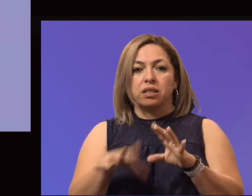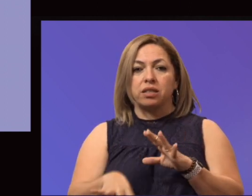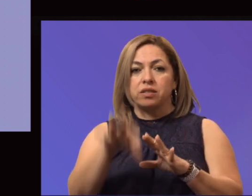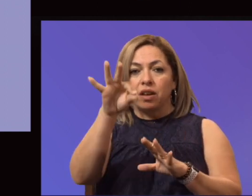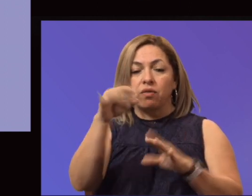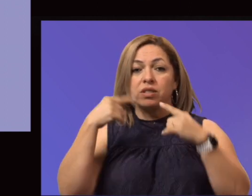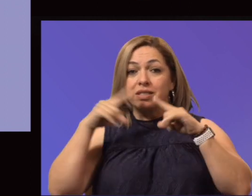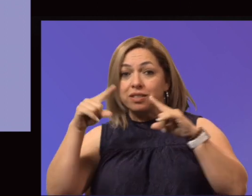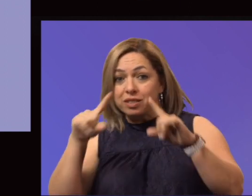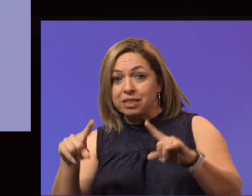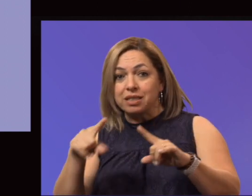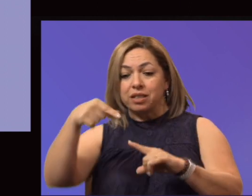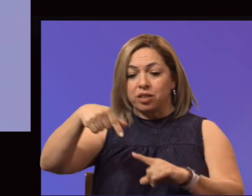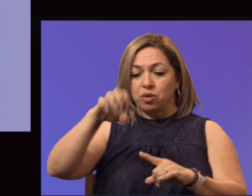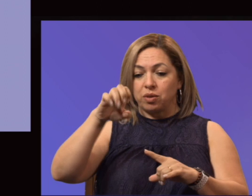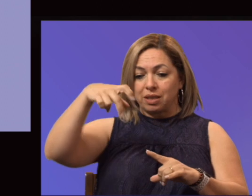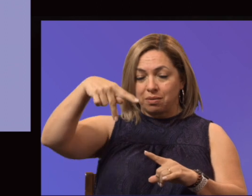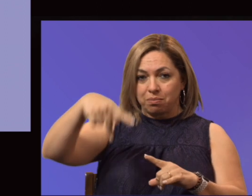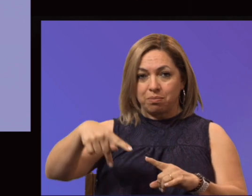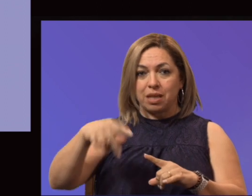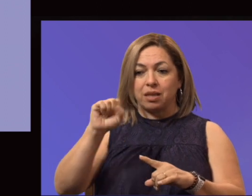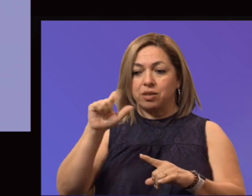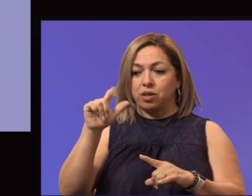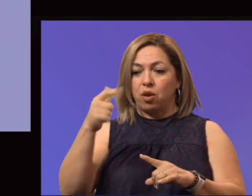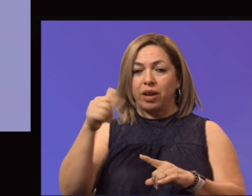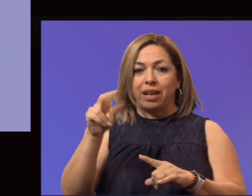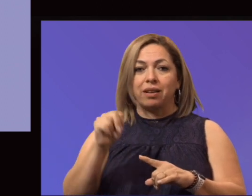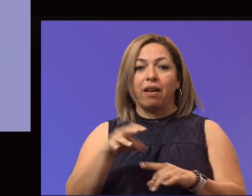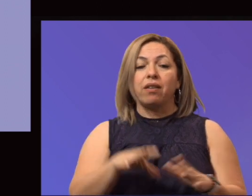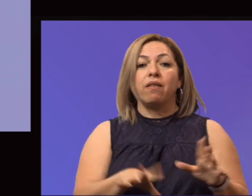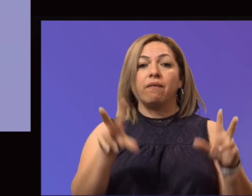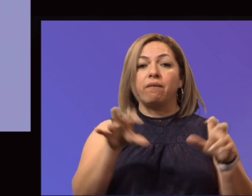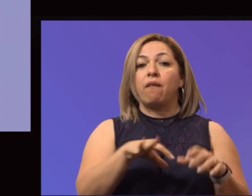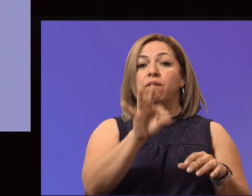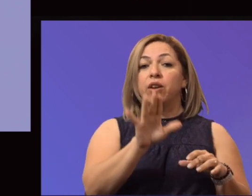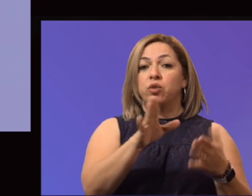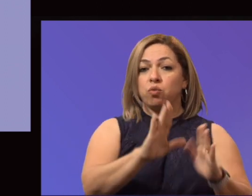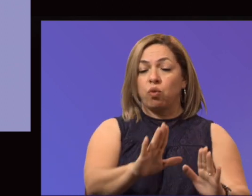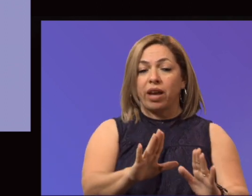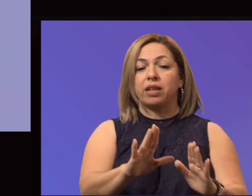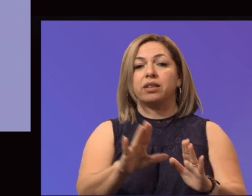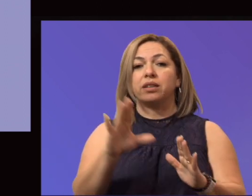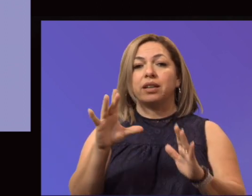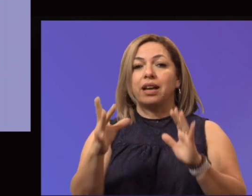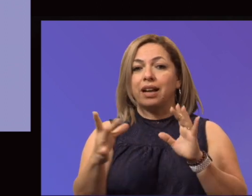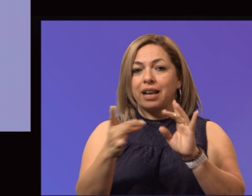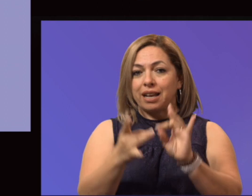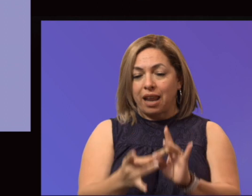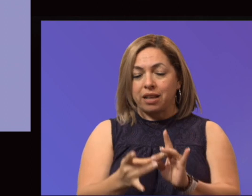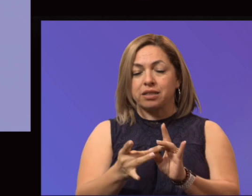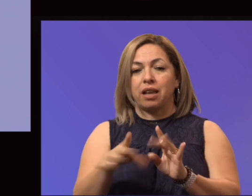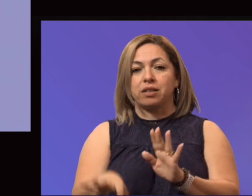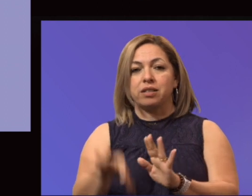everyone will remember the QEP slogan. Find your way, connect, discover, succeed. The goal is to